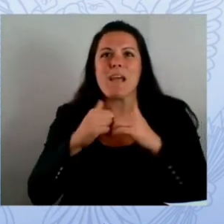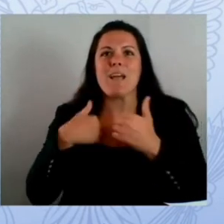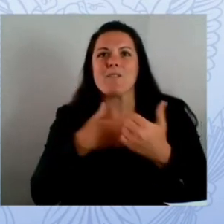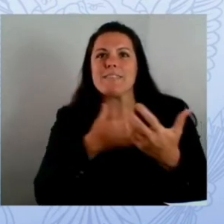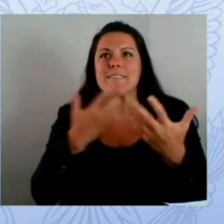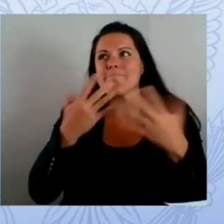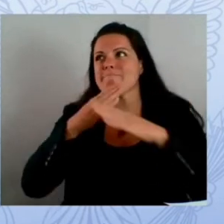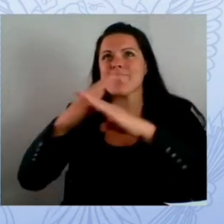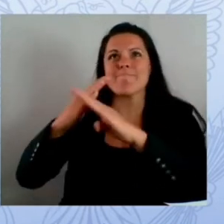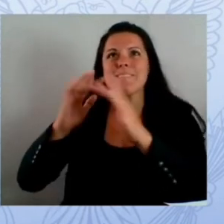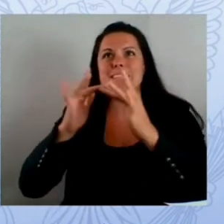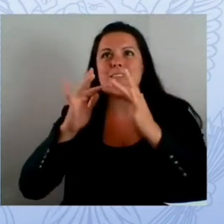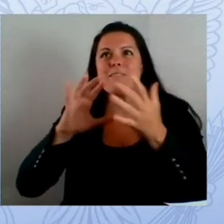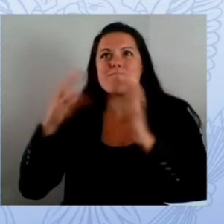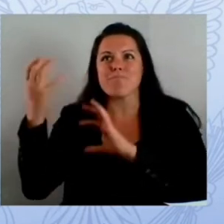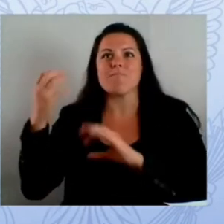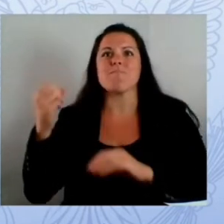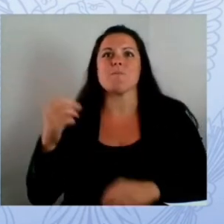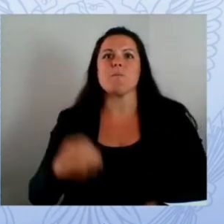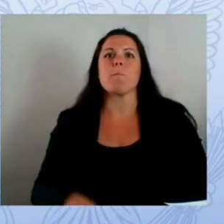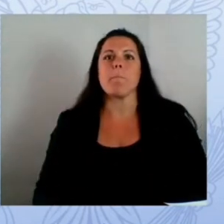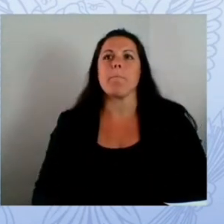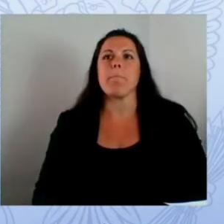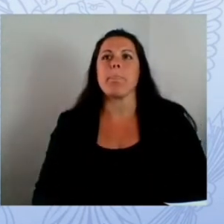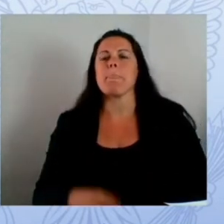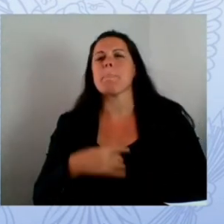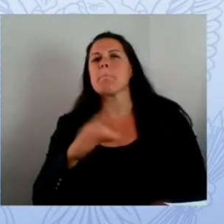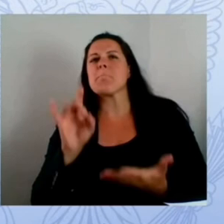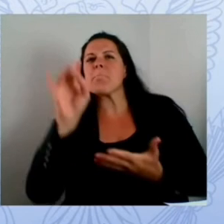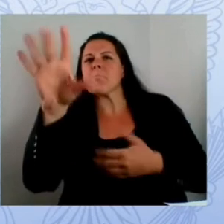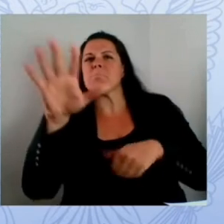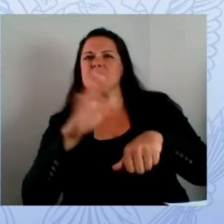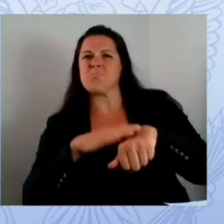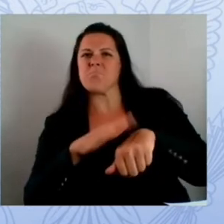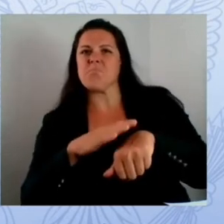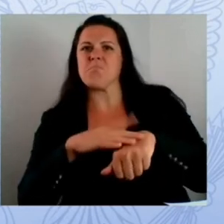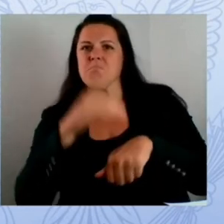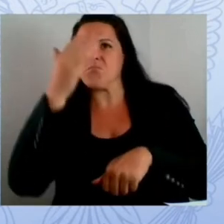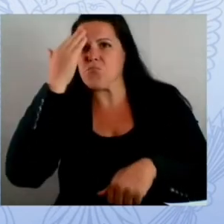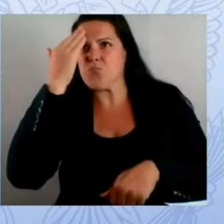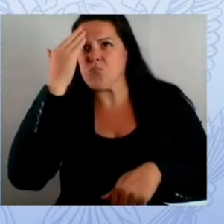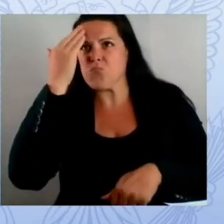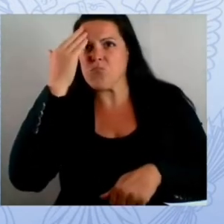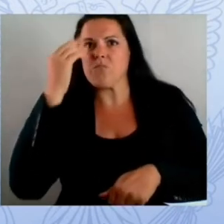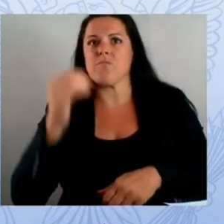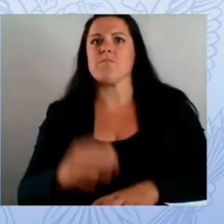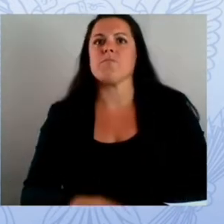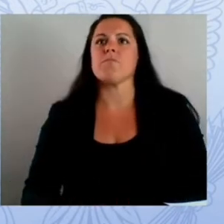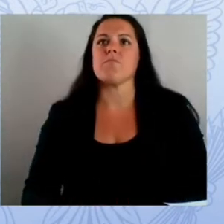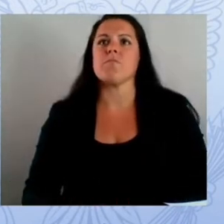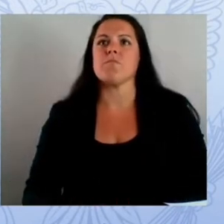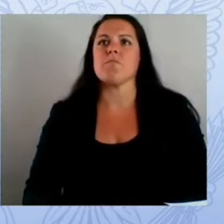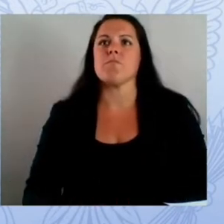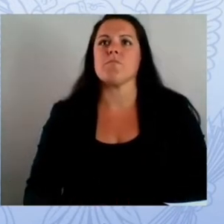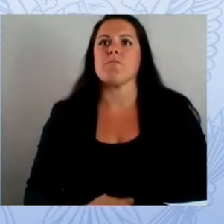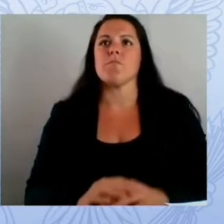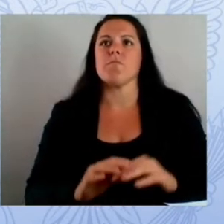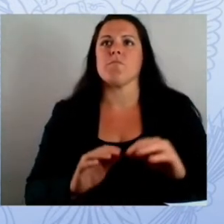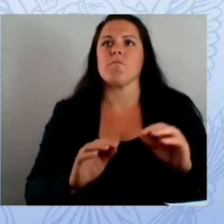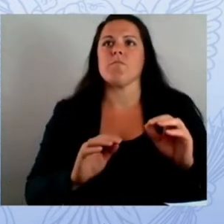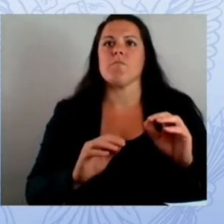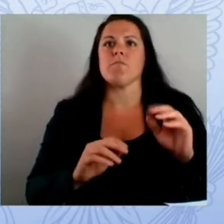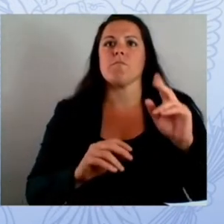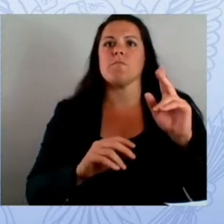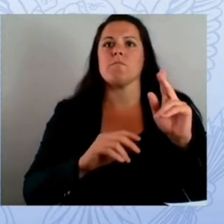is far from having a clear understanding of the breadth and depth of the risk landscape for example california has over a thousand school districts